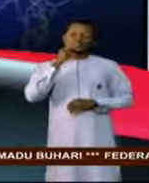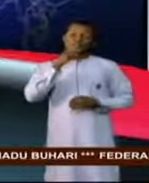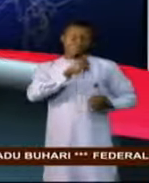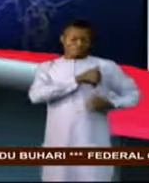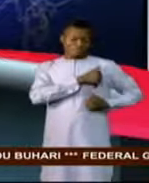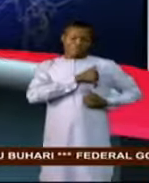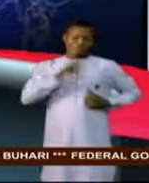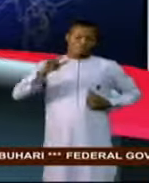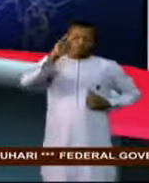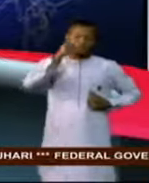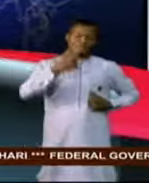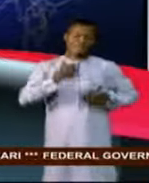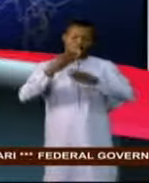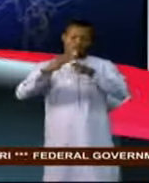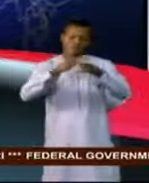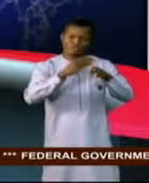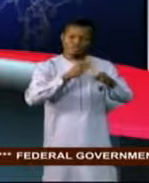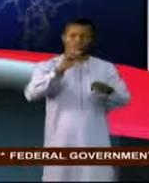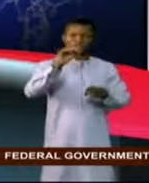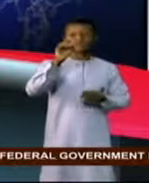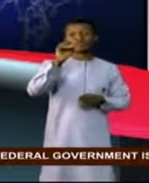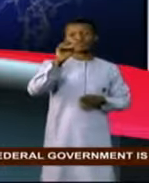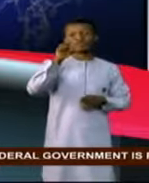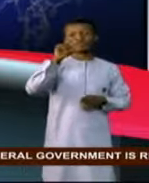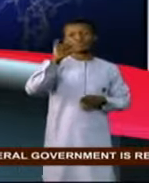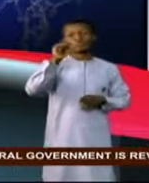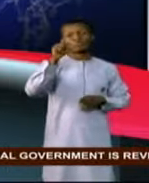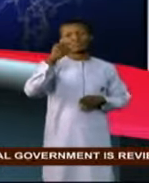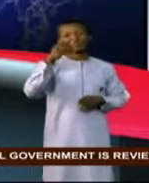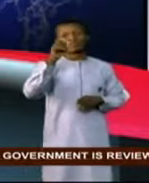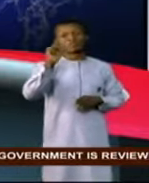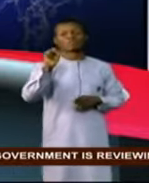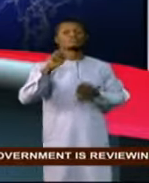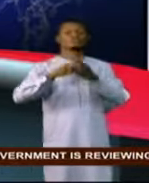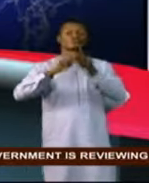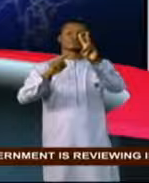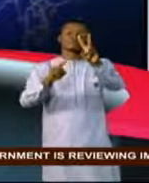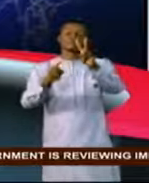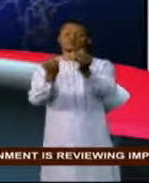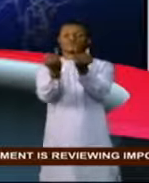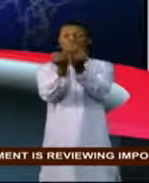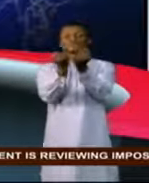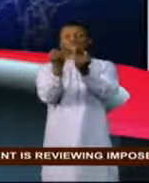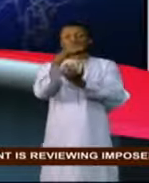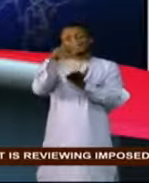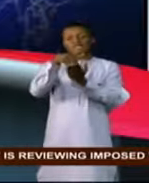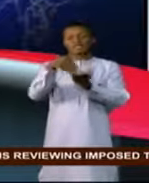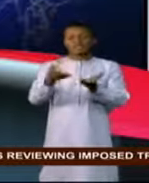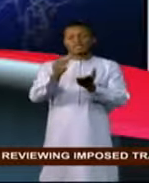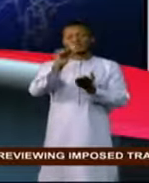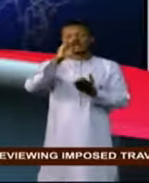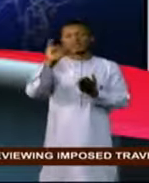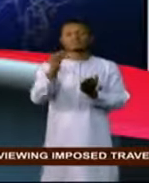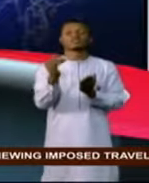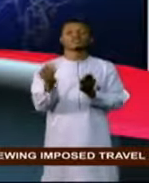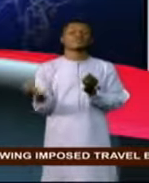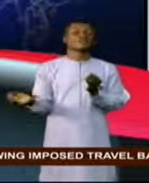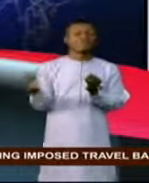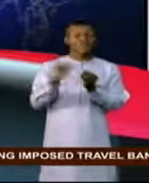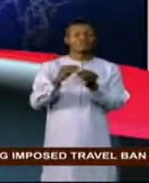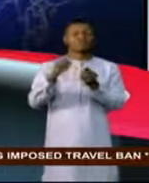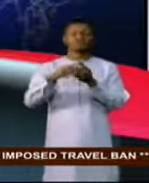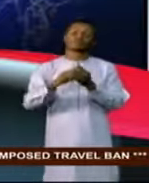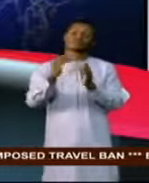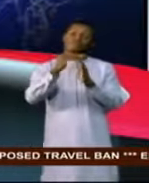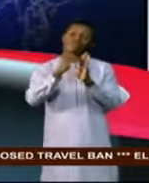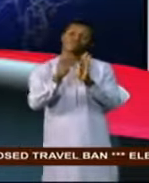distributed oxygen cylinders to two COVID-19 isolation centres in Abuja, adding to the list of centres which are already